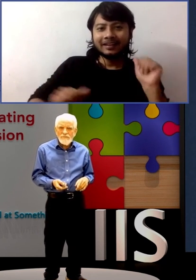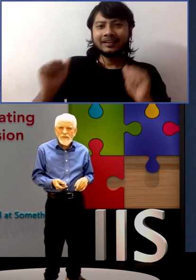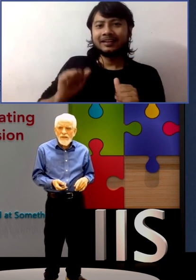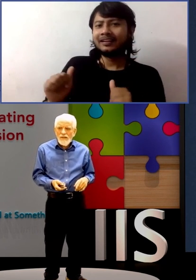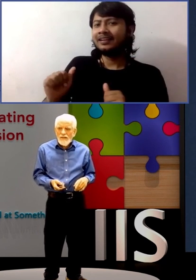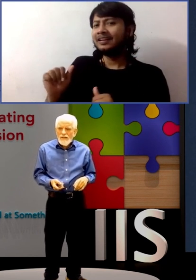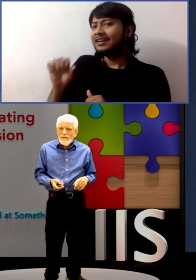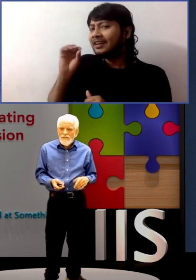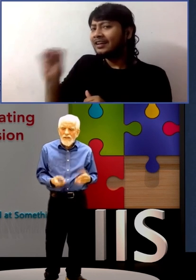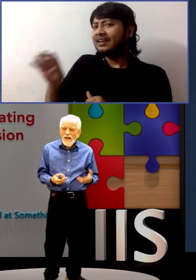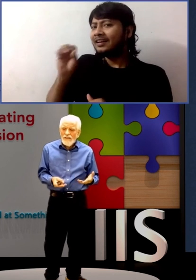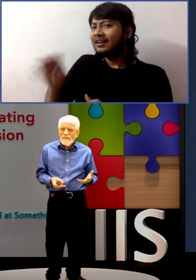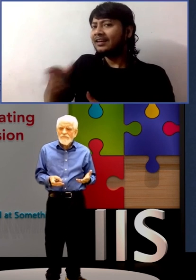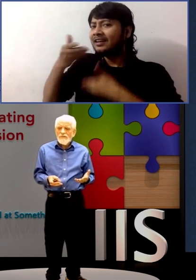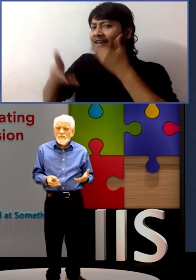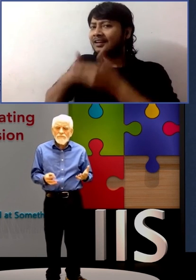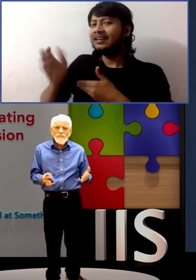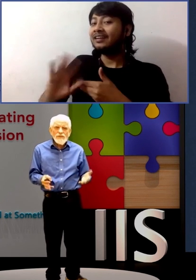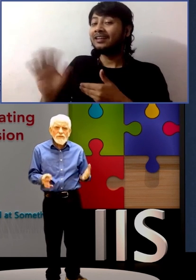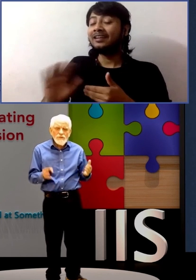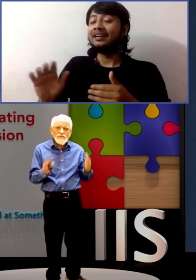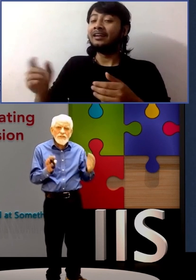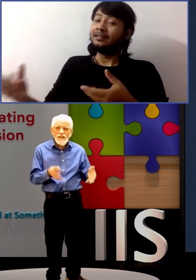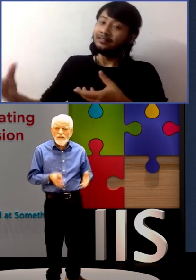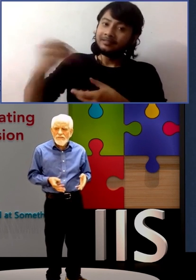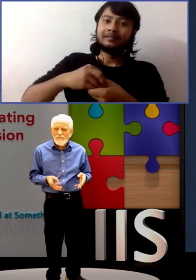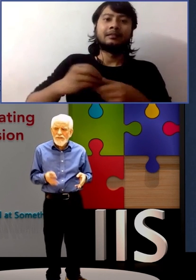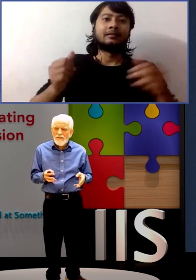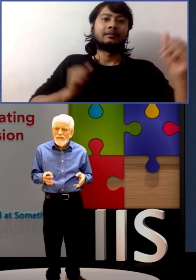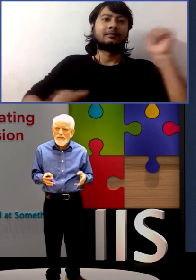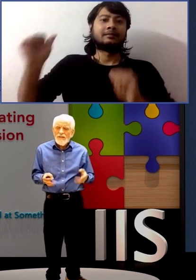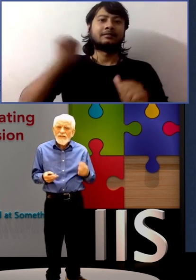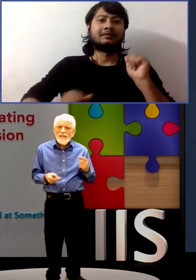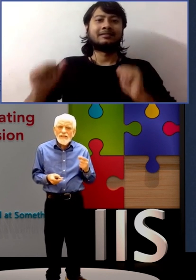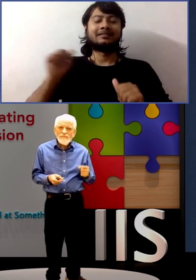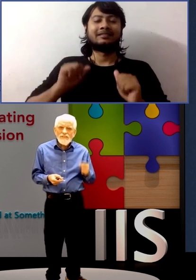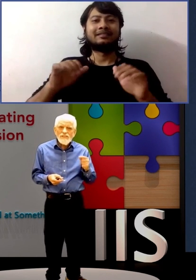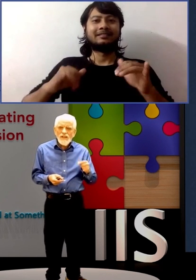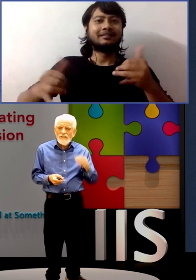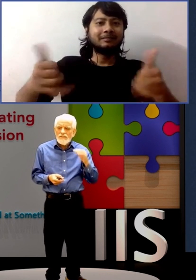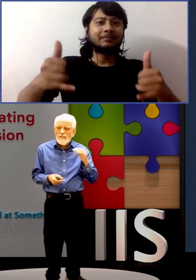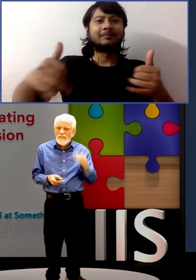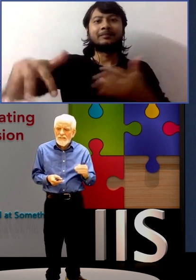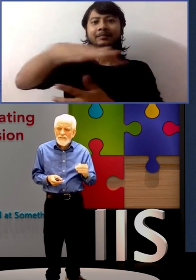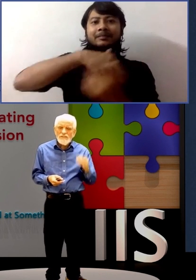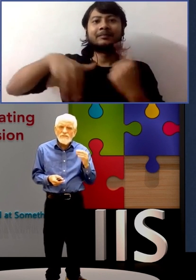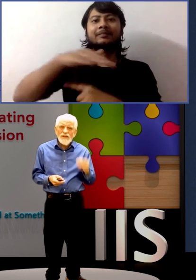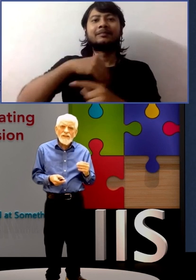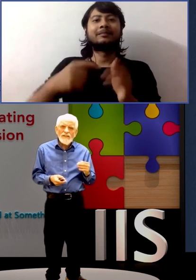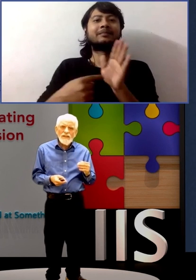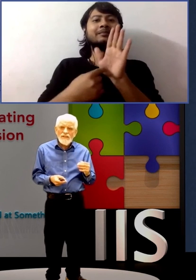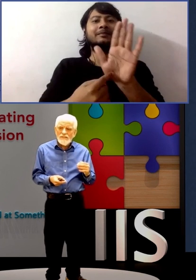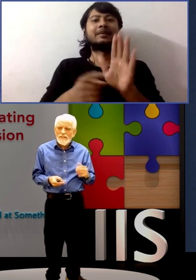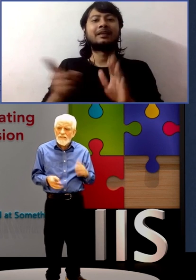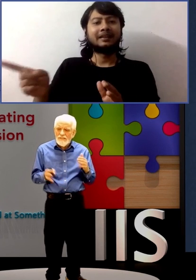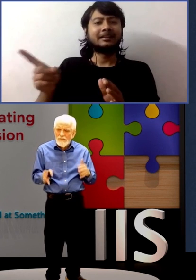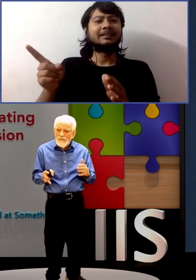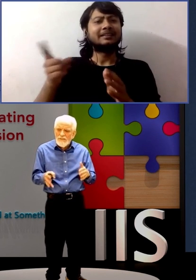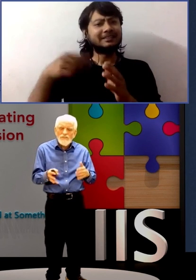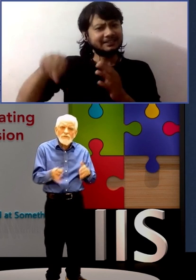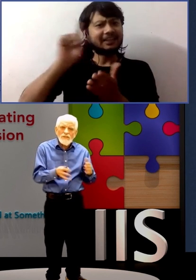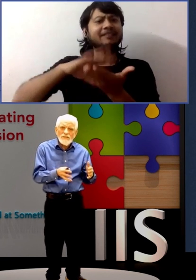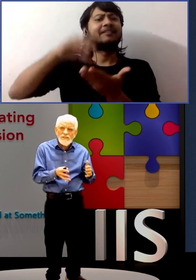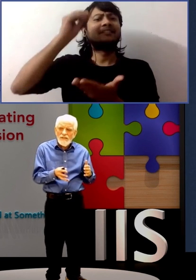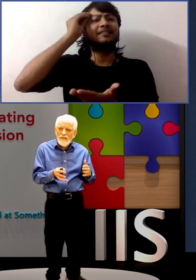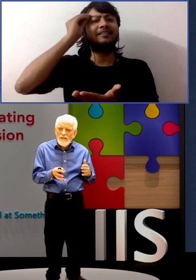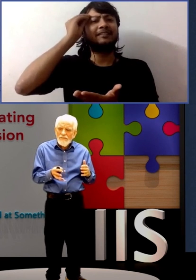So, the Bernstein Cognitive Method gives the child the skills to recognize a similar